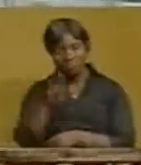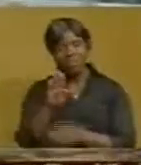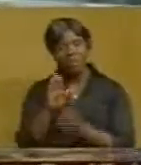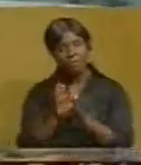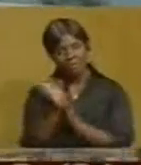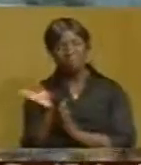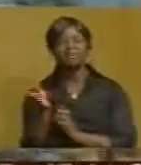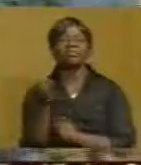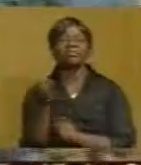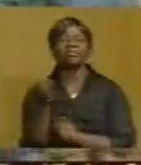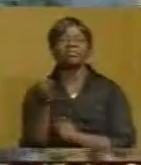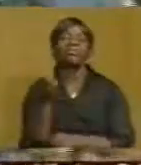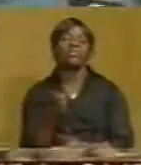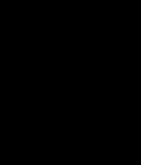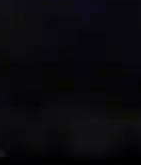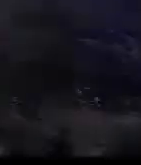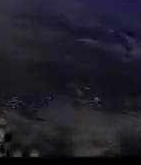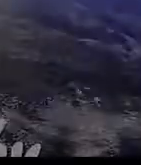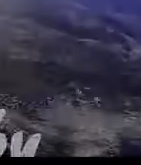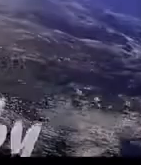MBC News, Blanta.